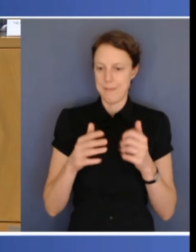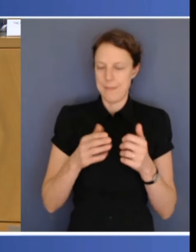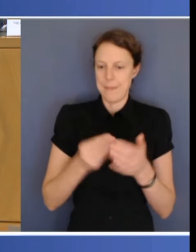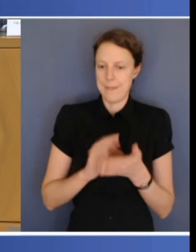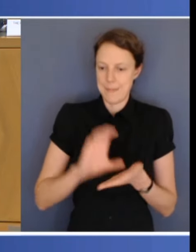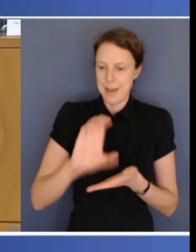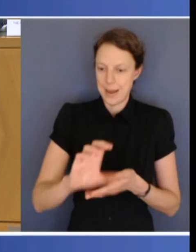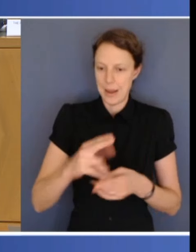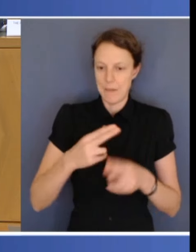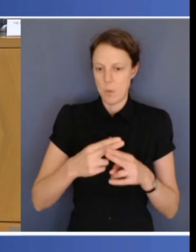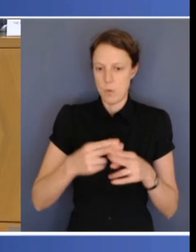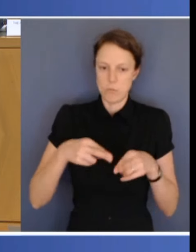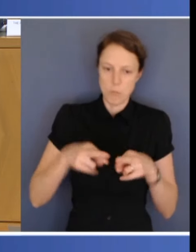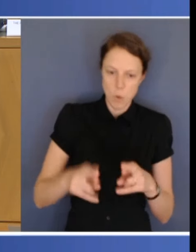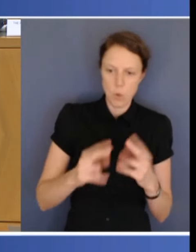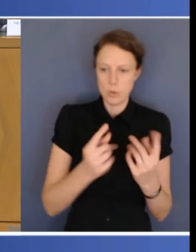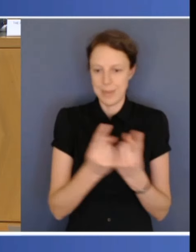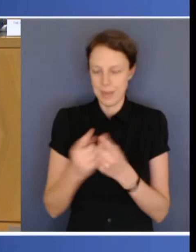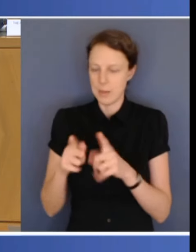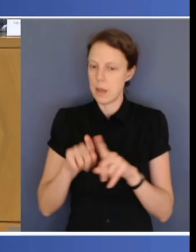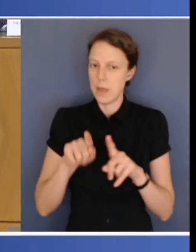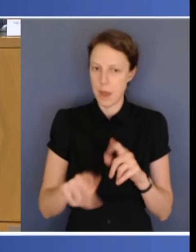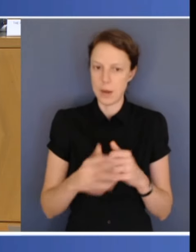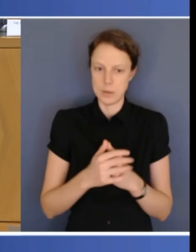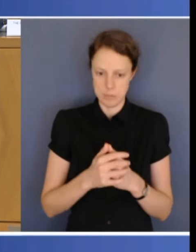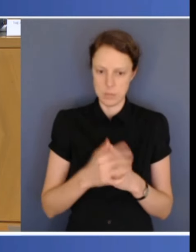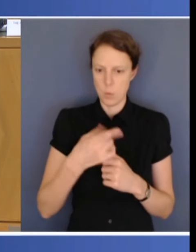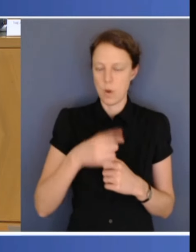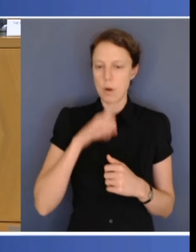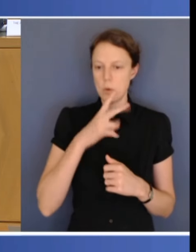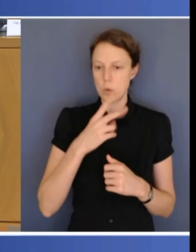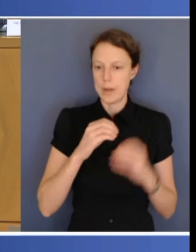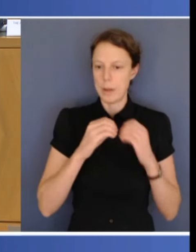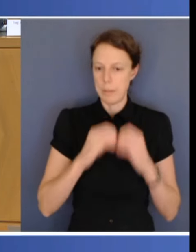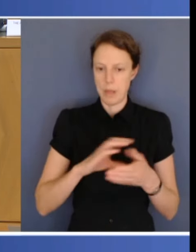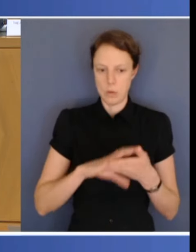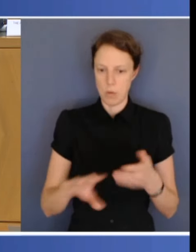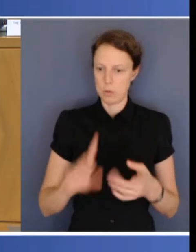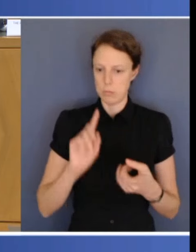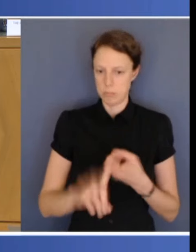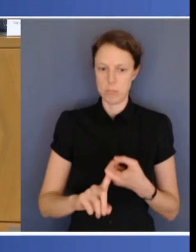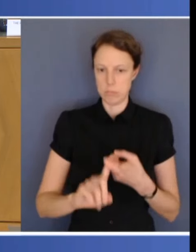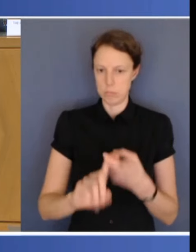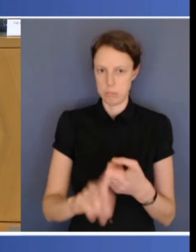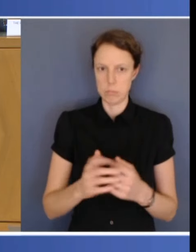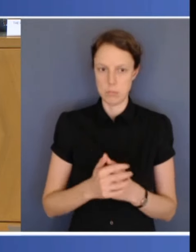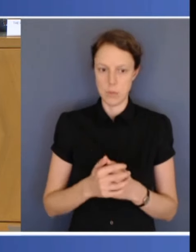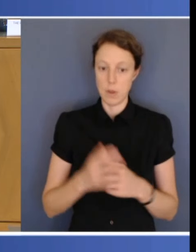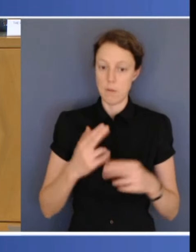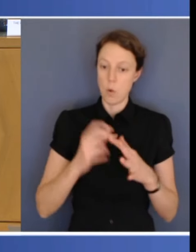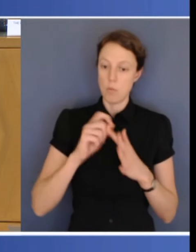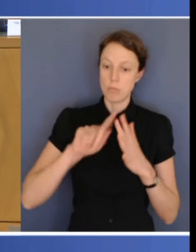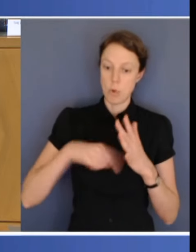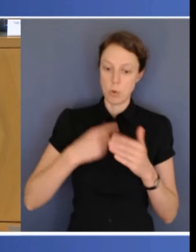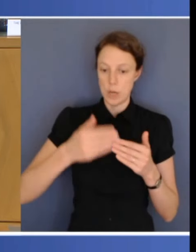And with regard to specific projects going forward, there will continue to be dialogue as there